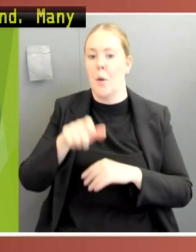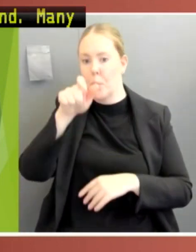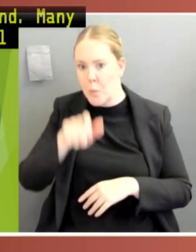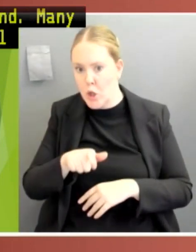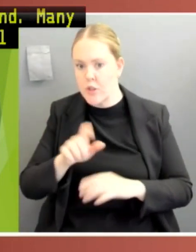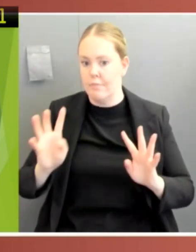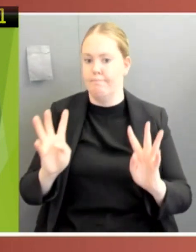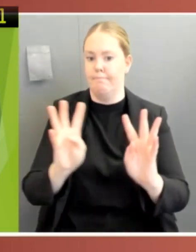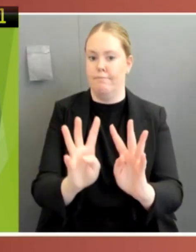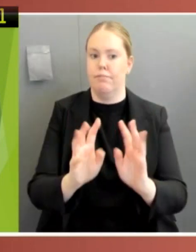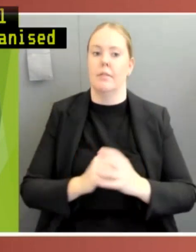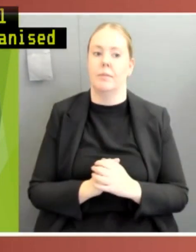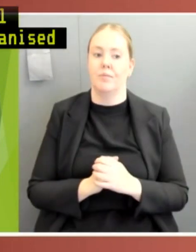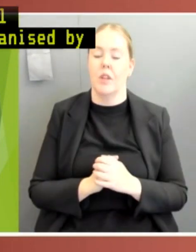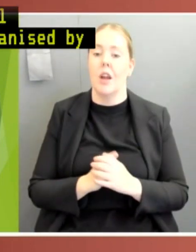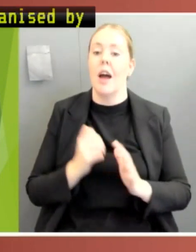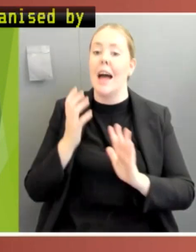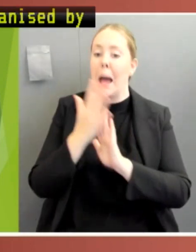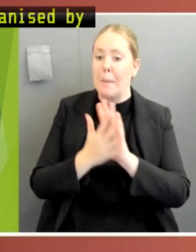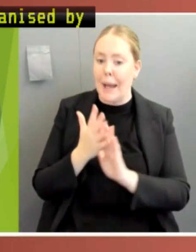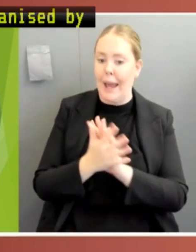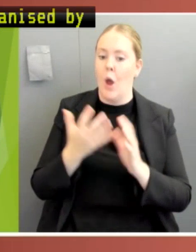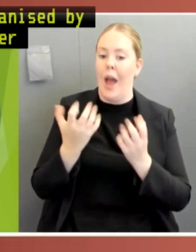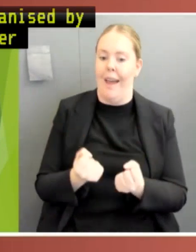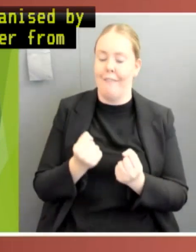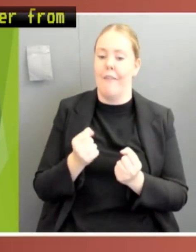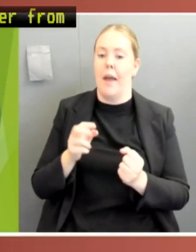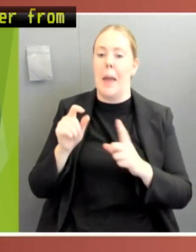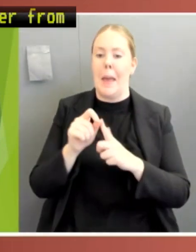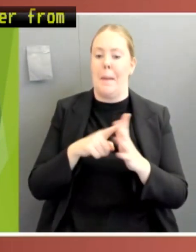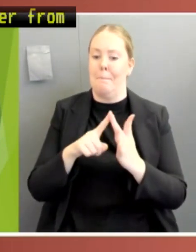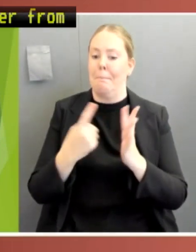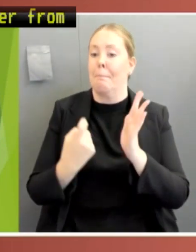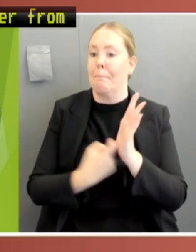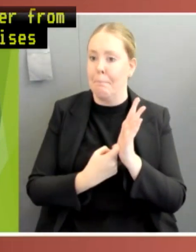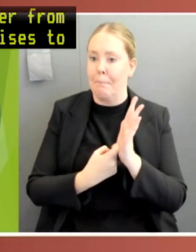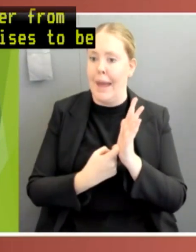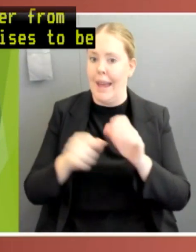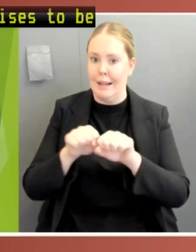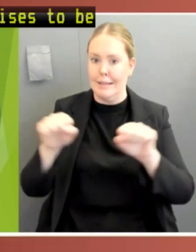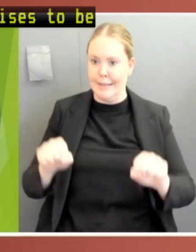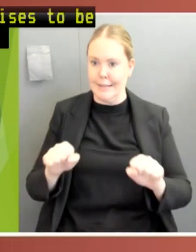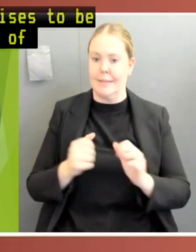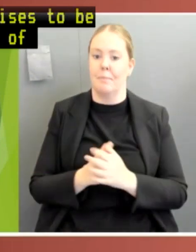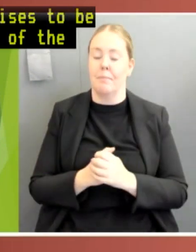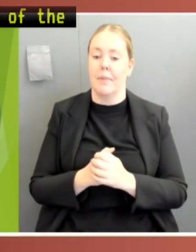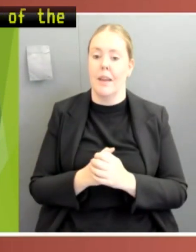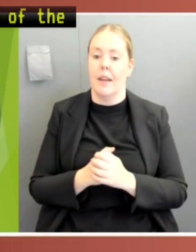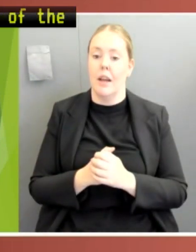one side of the House promises to be absent when a member from the other House is due to be absent. It is a mechanism that maintains the relative voting strength of the parties